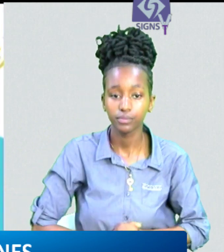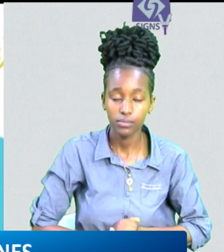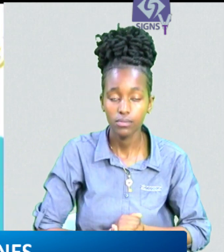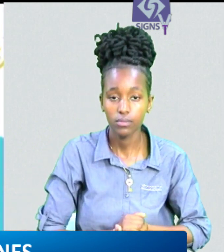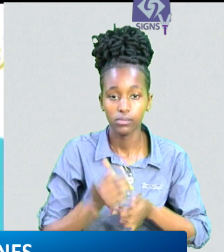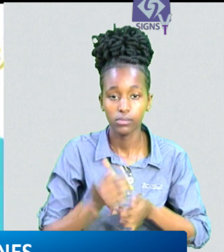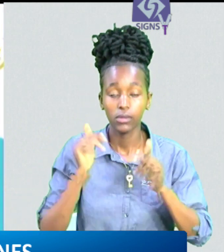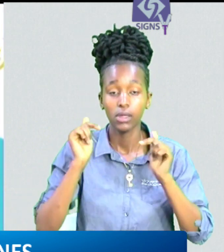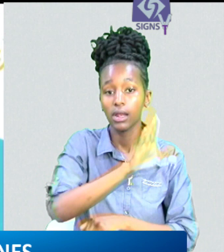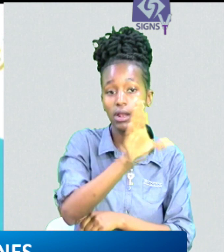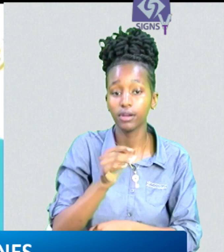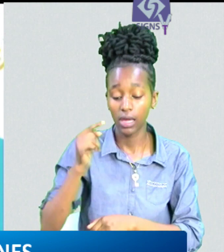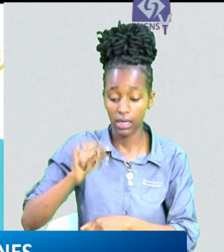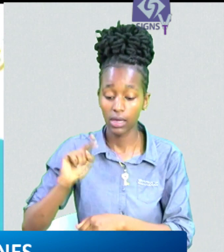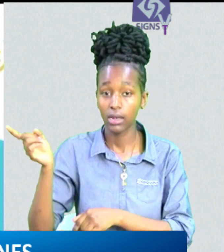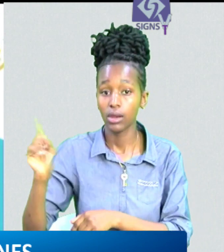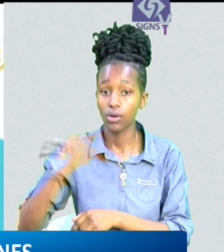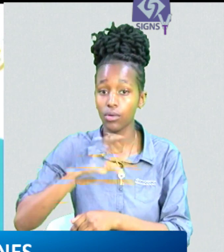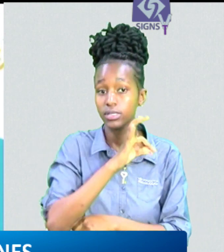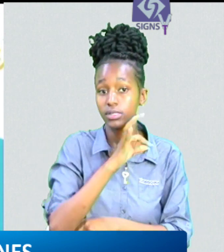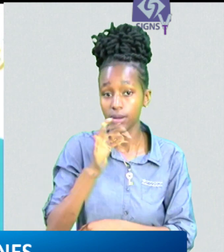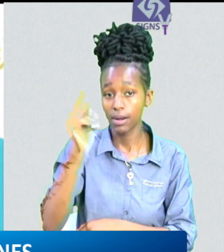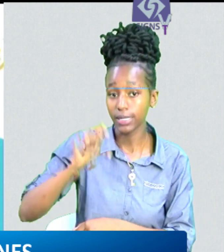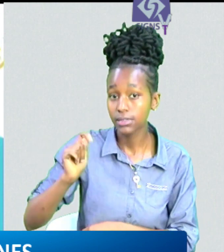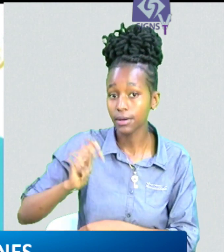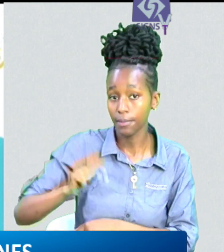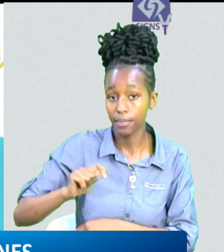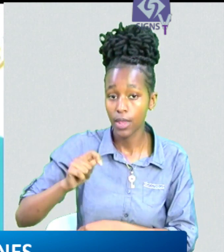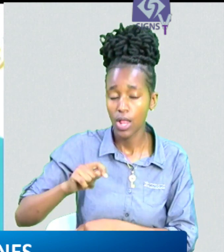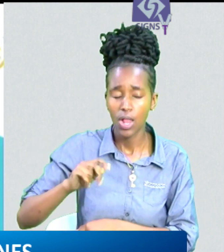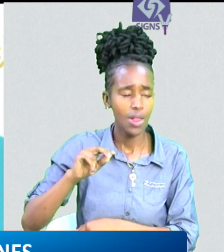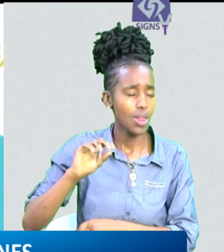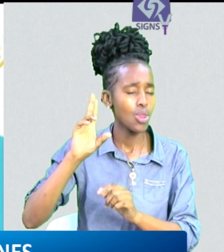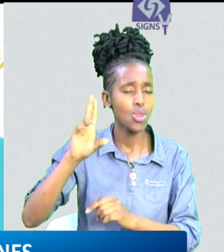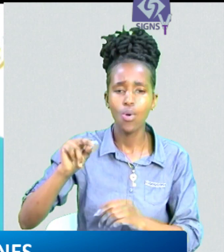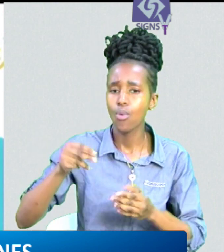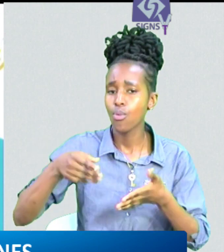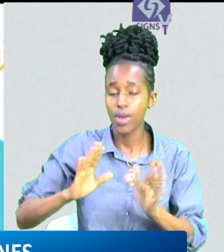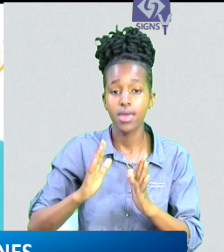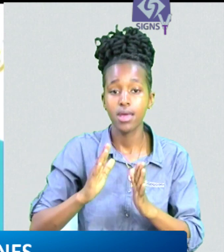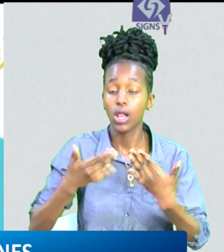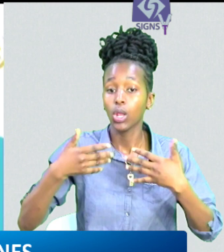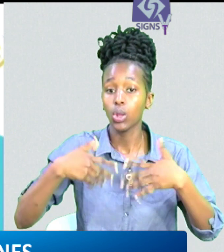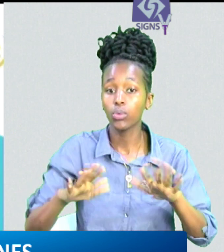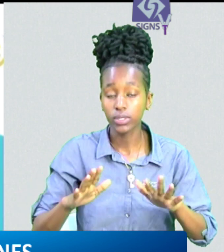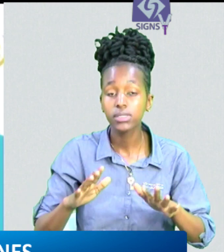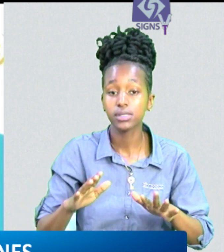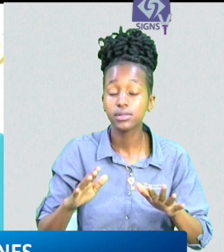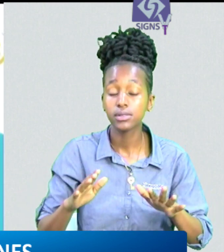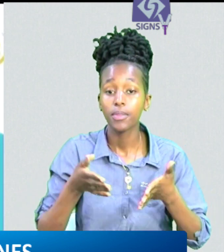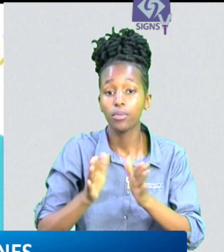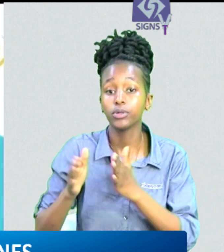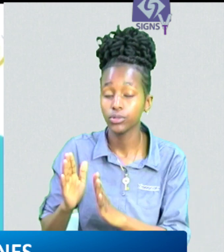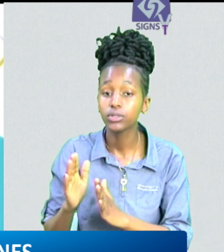with the nairobi spirit uh should in no way lose these two opportunities